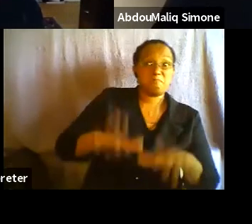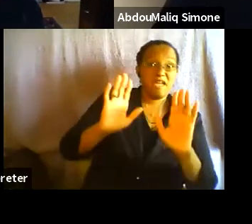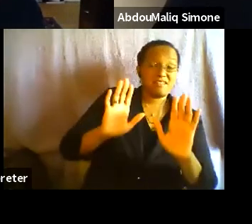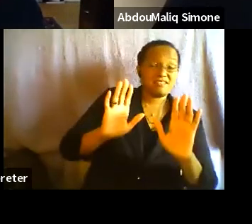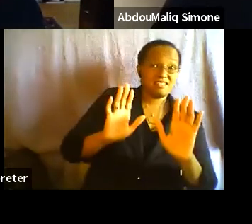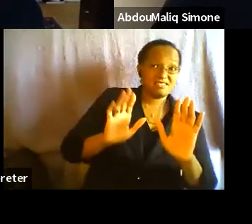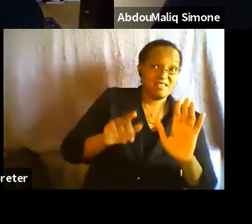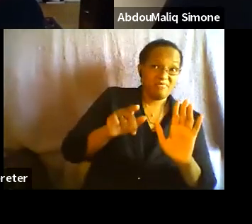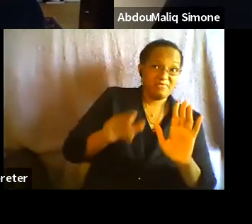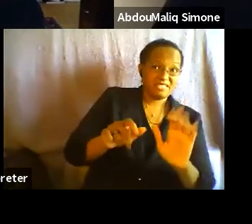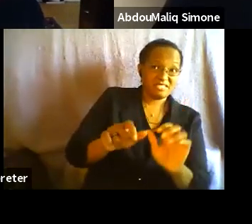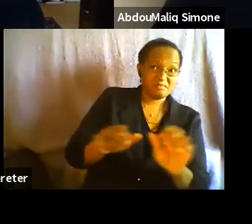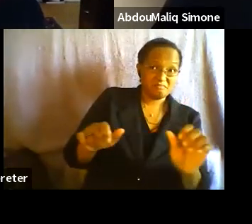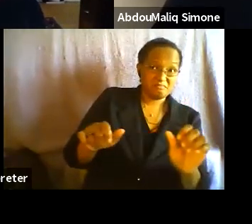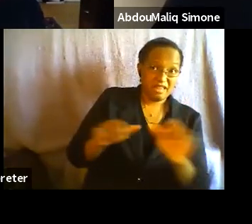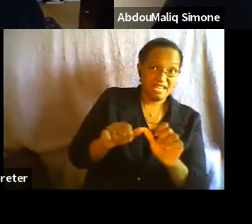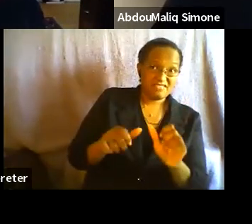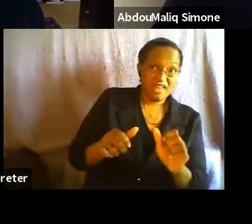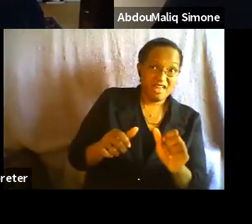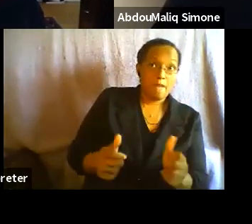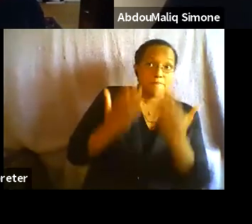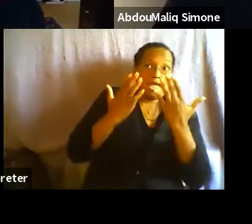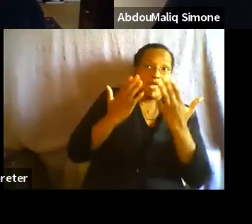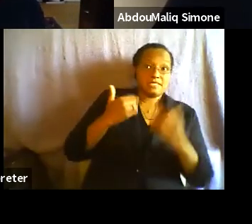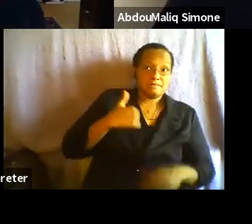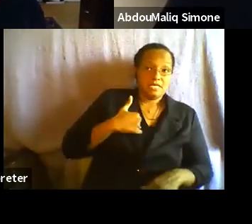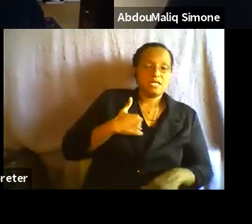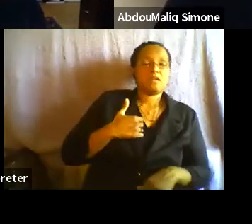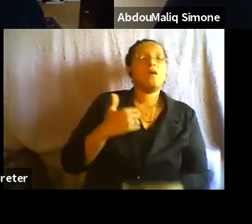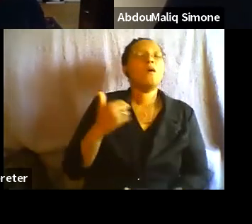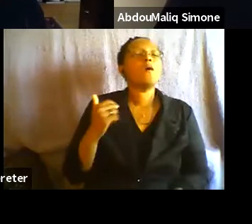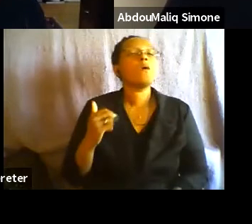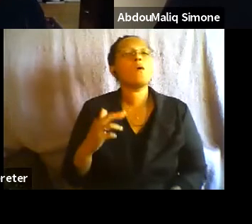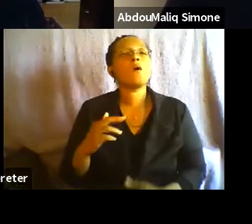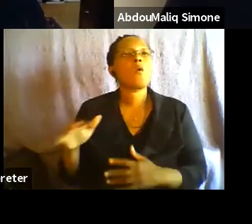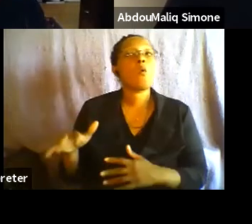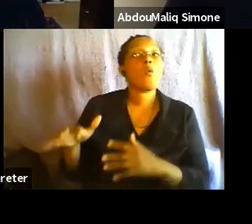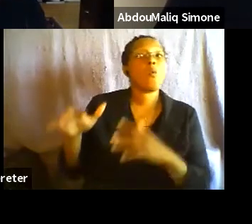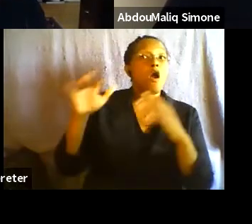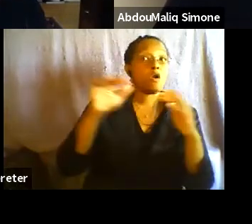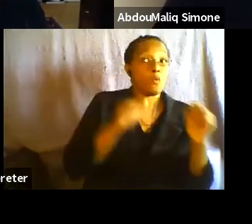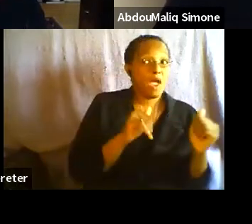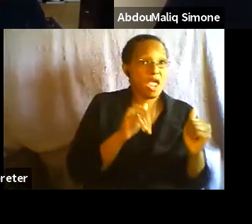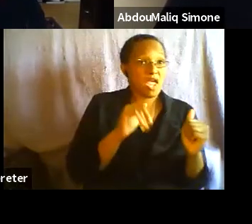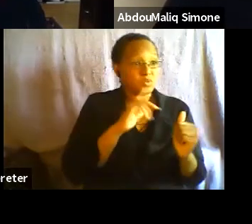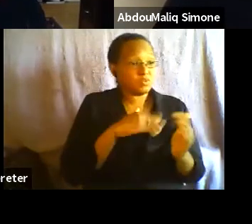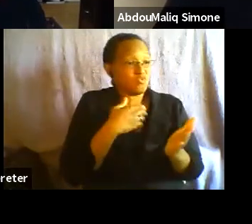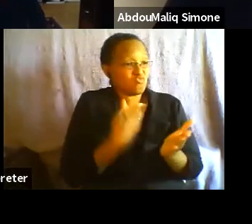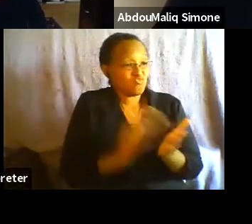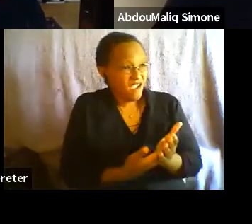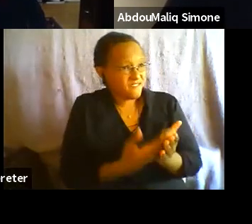walking away from the need to have to deliver to whatever kind of scrutiny is